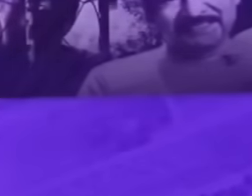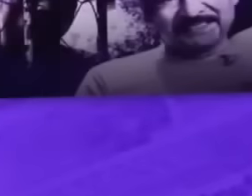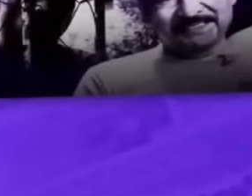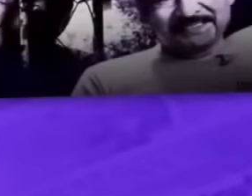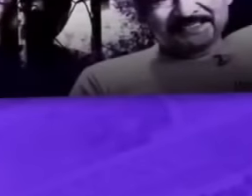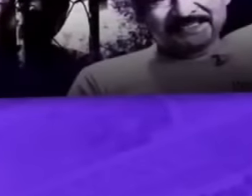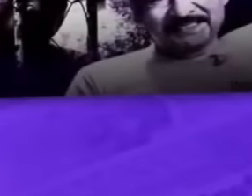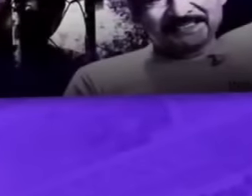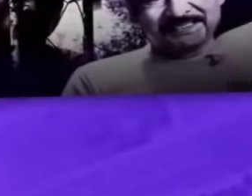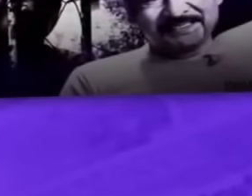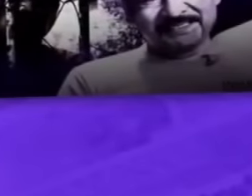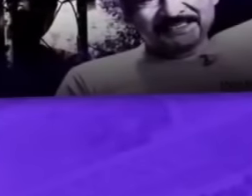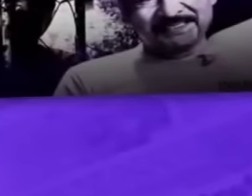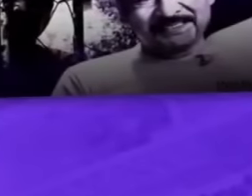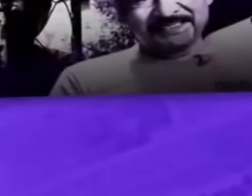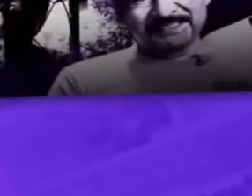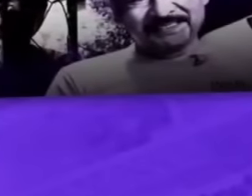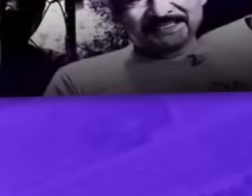Holy Monday.